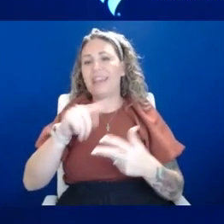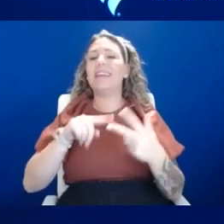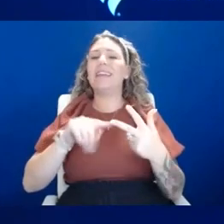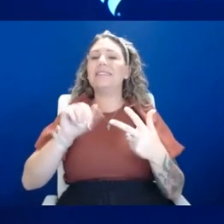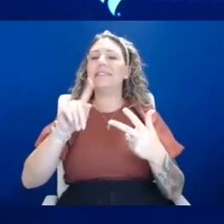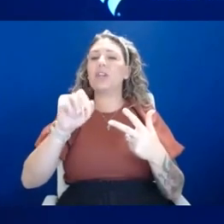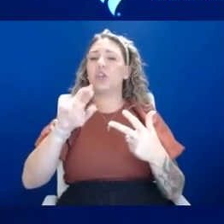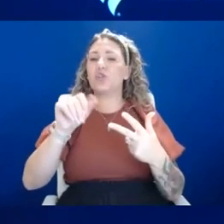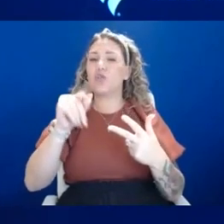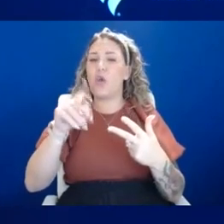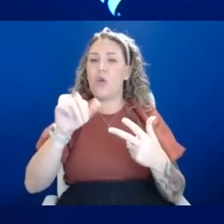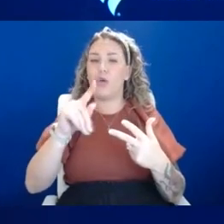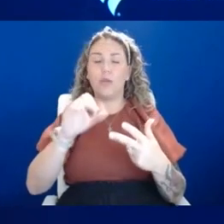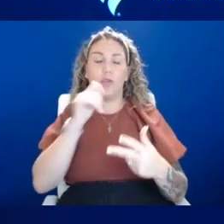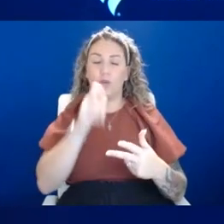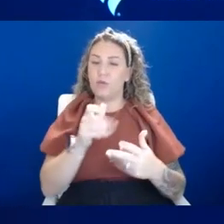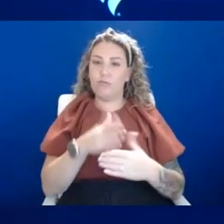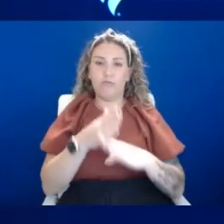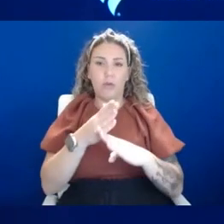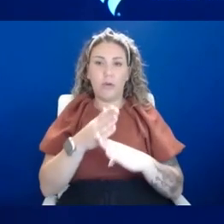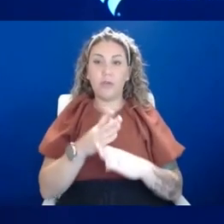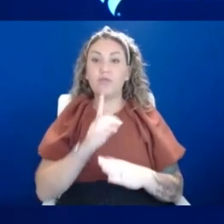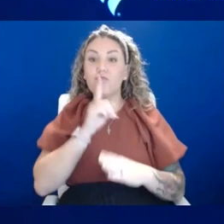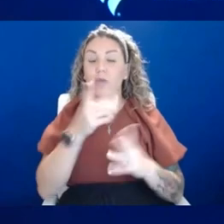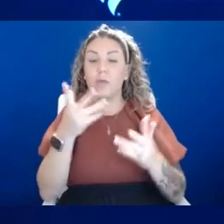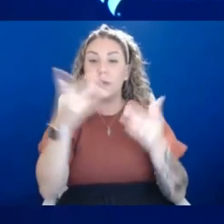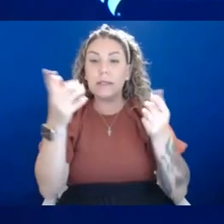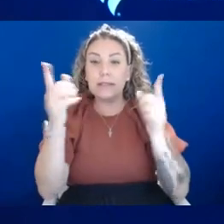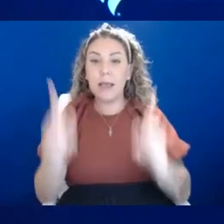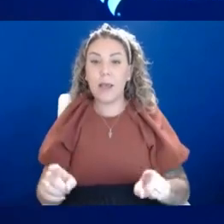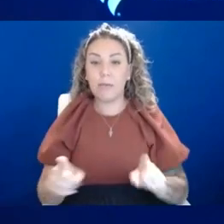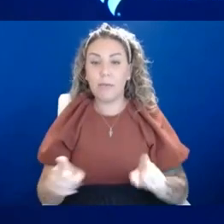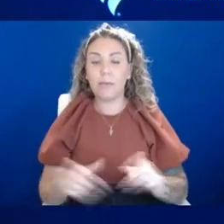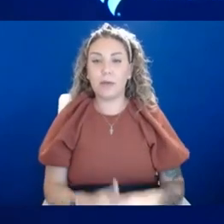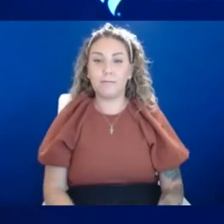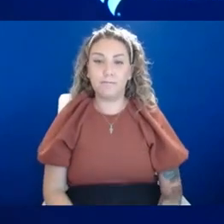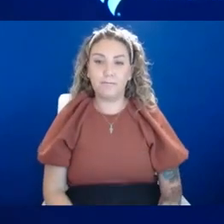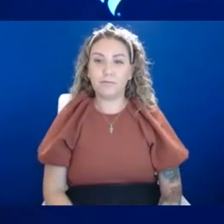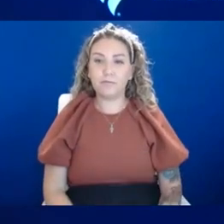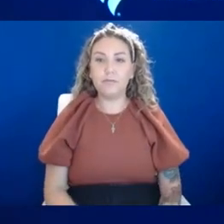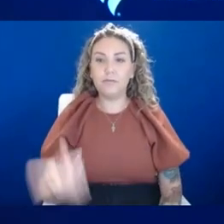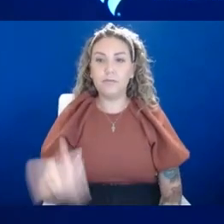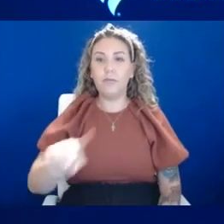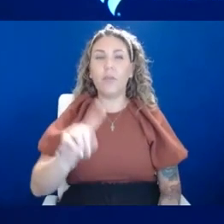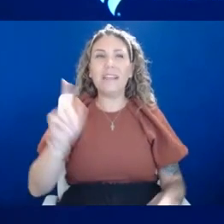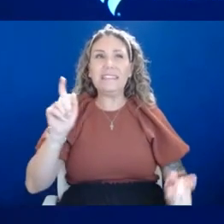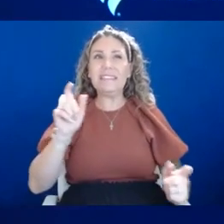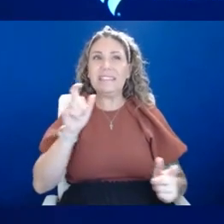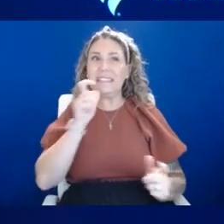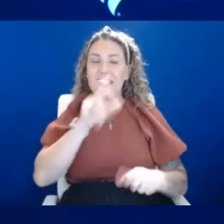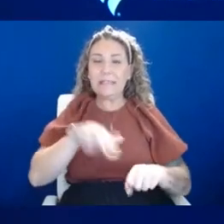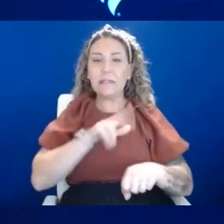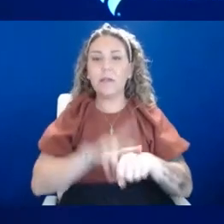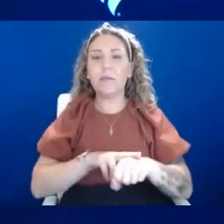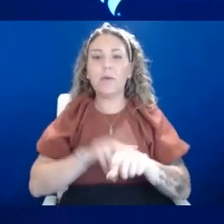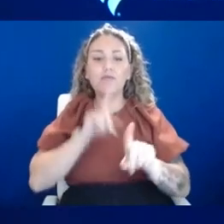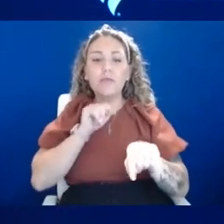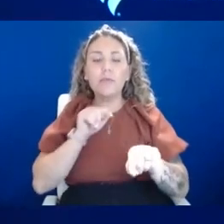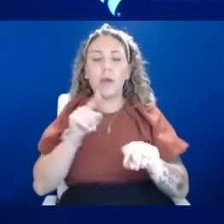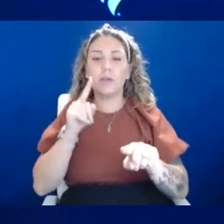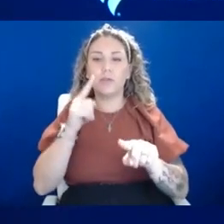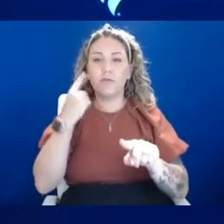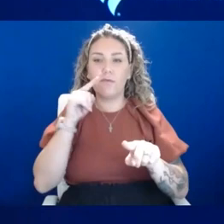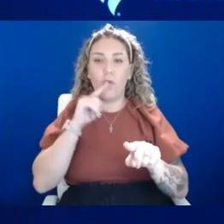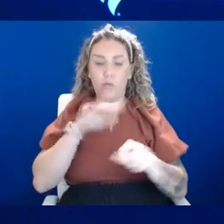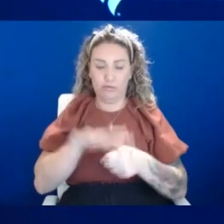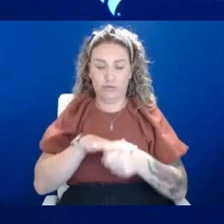disease severity. So really what's going on with, um, these is an adaptive response to a stressful environment and your brain is changing how